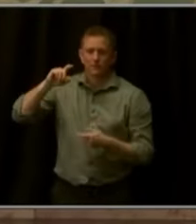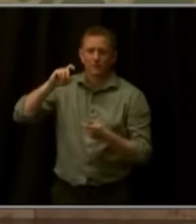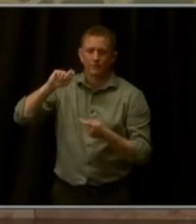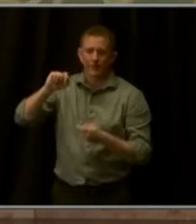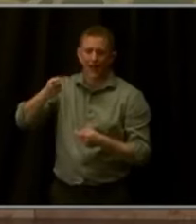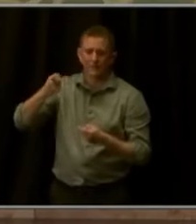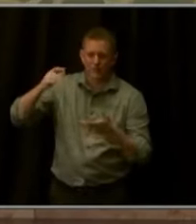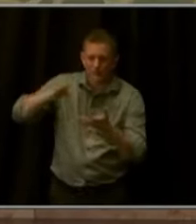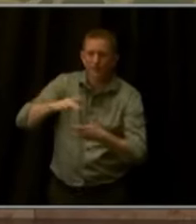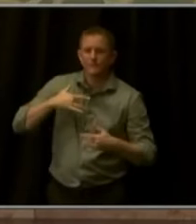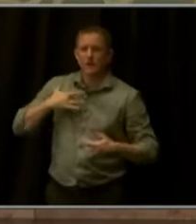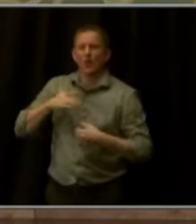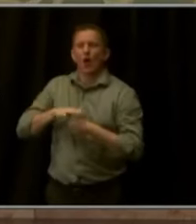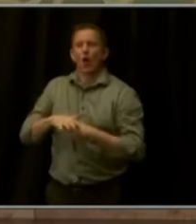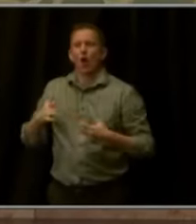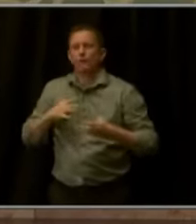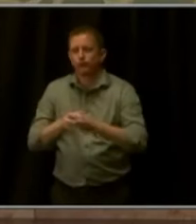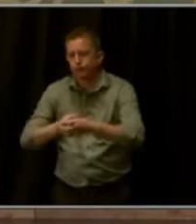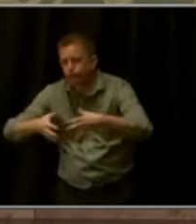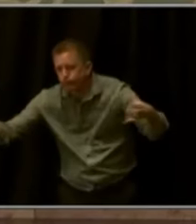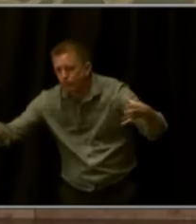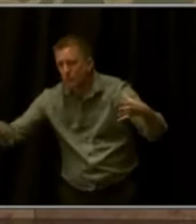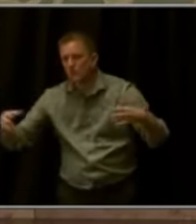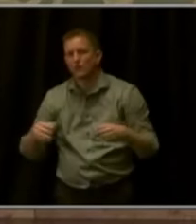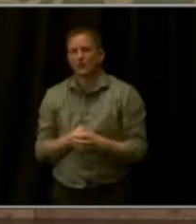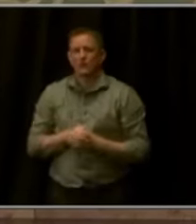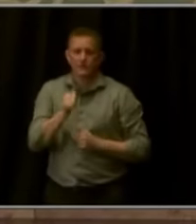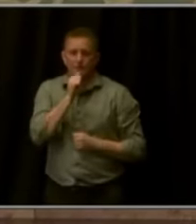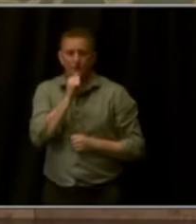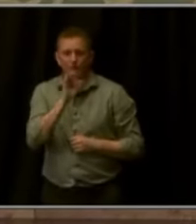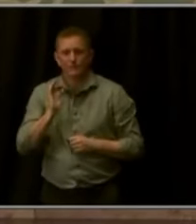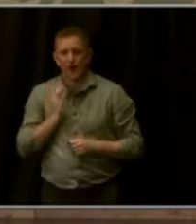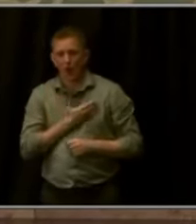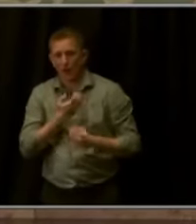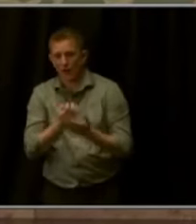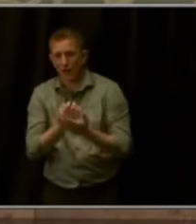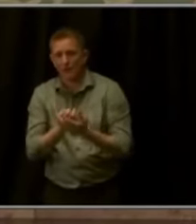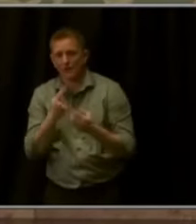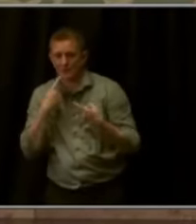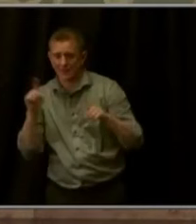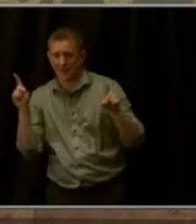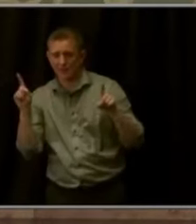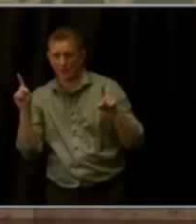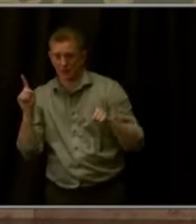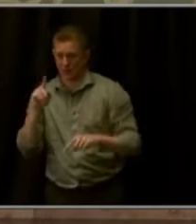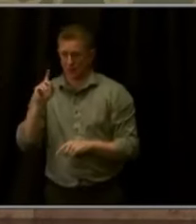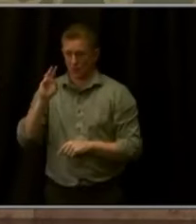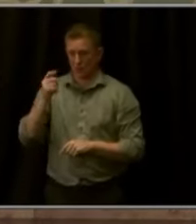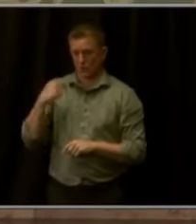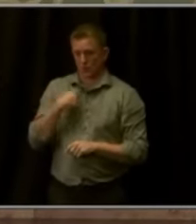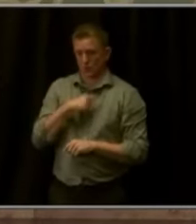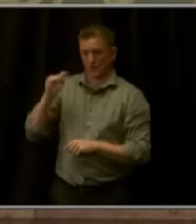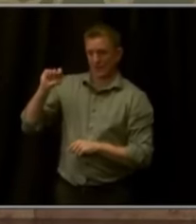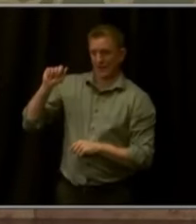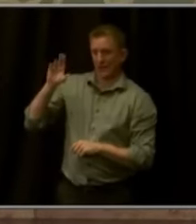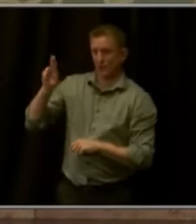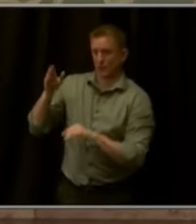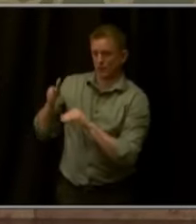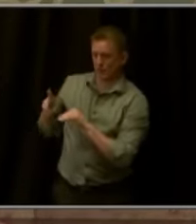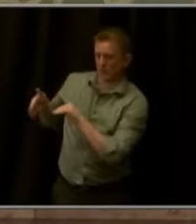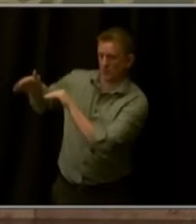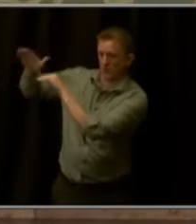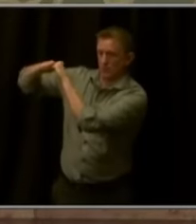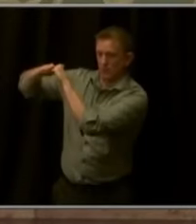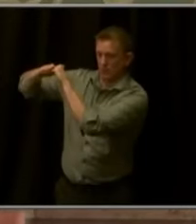state. One of the secrets to Colorado's economic success was that whenever there was a Tabor surplus, after paying for the senior homestead property